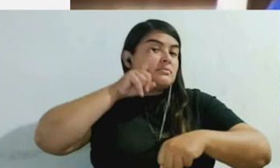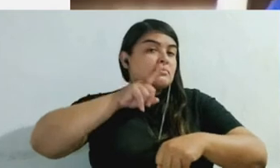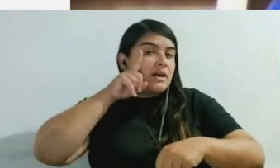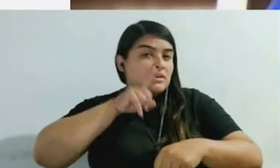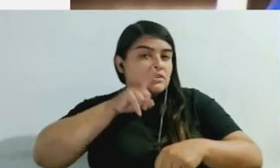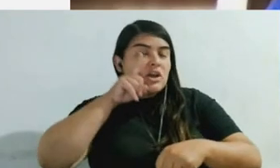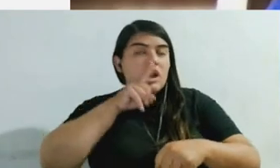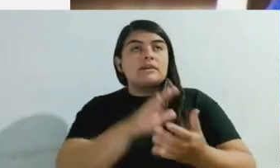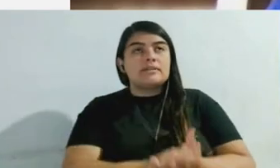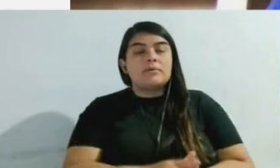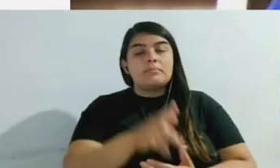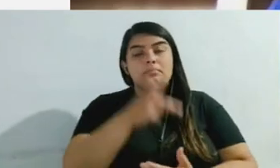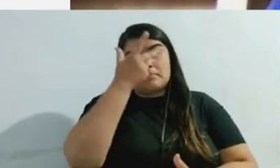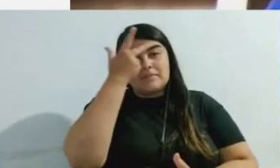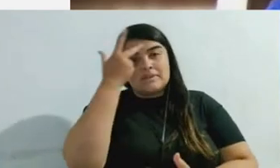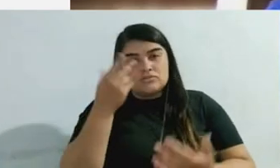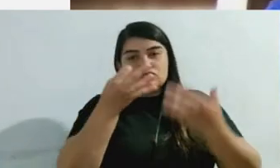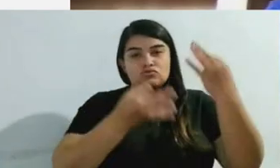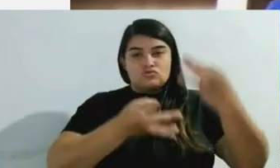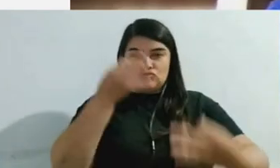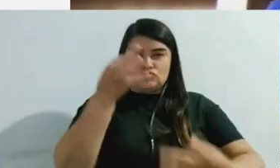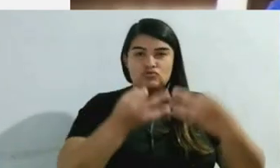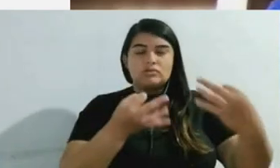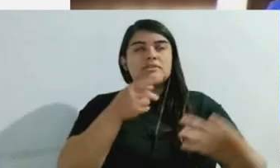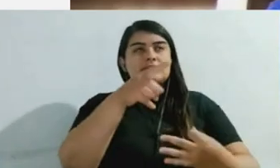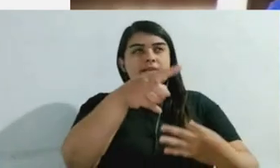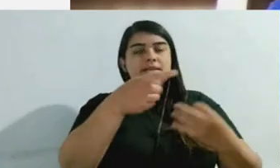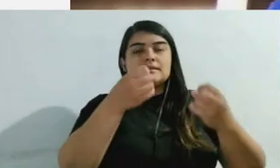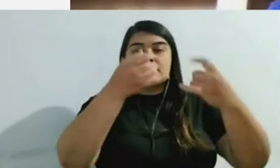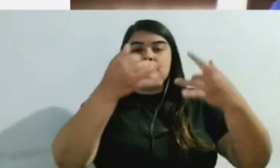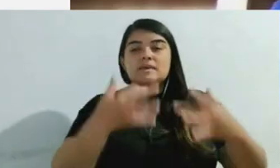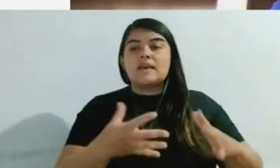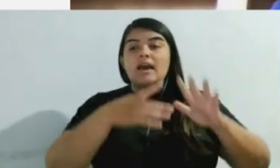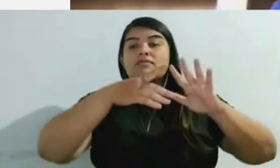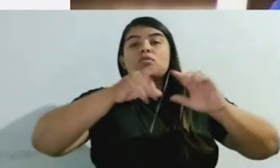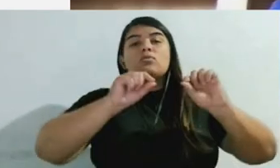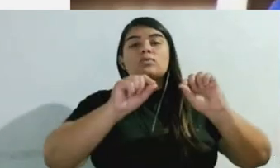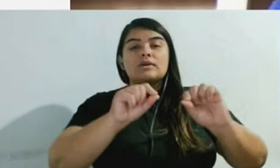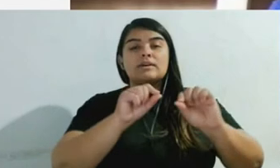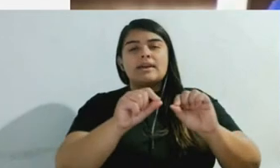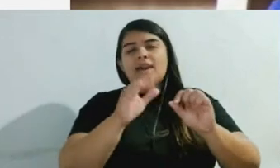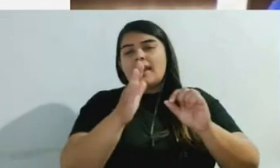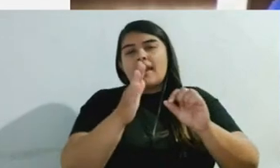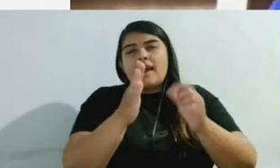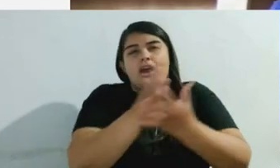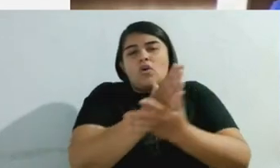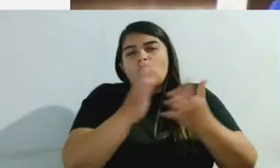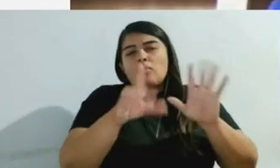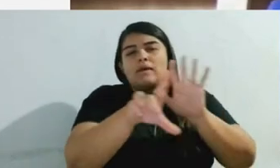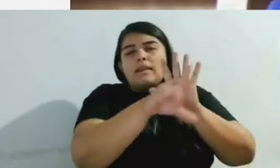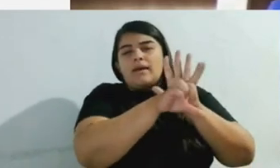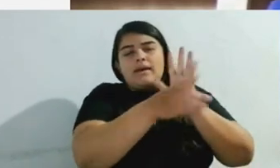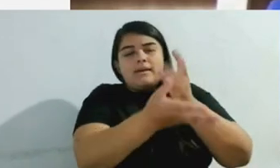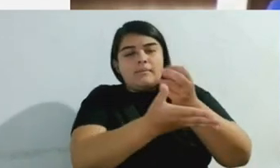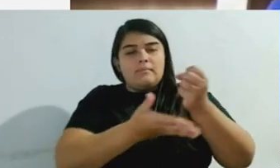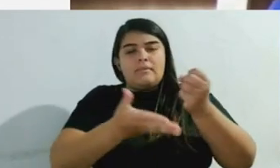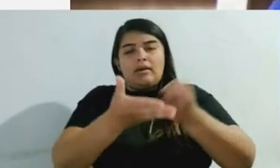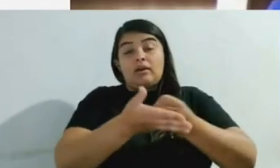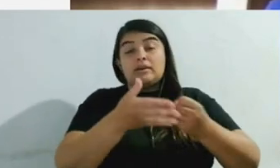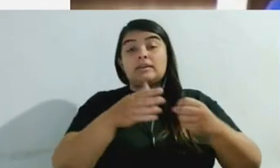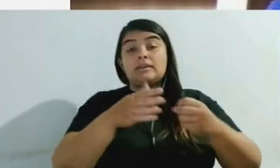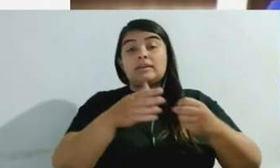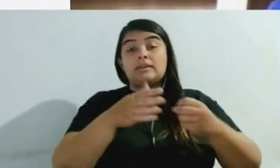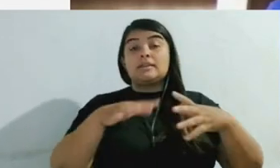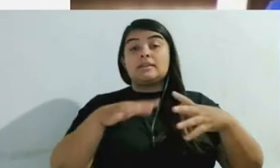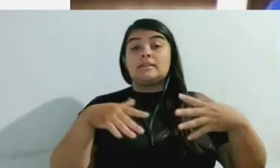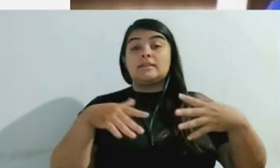violations would carry a fine that the judge could not alter. So these weren't serious cases, but the fines ranged